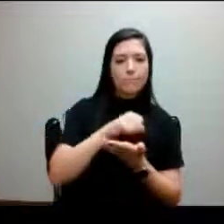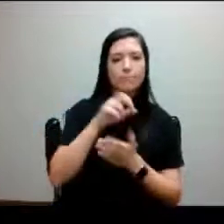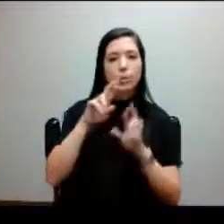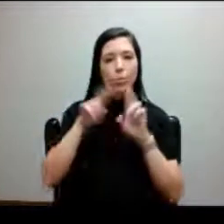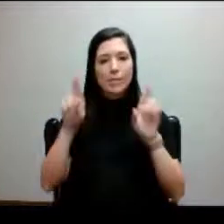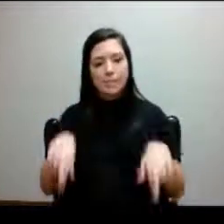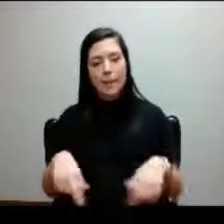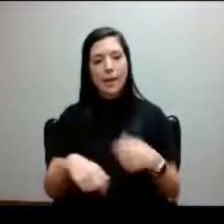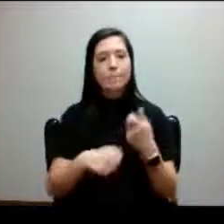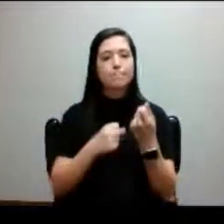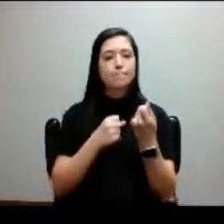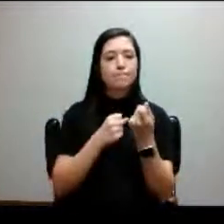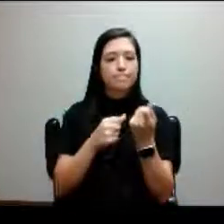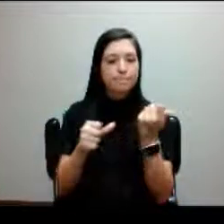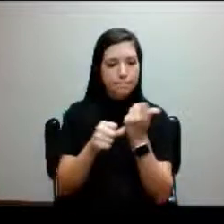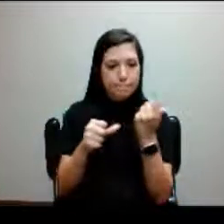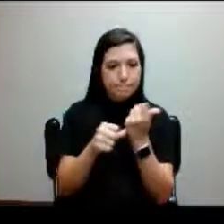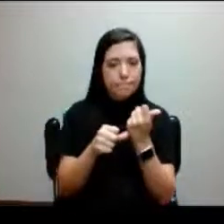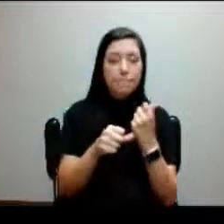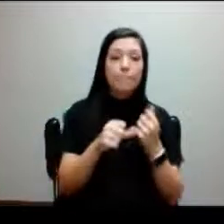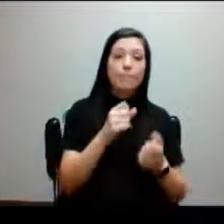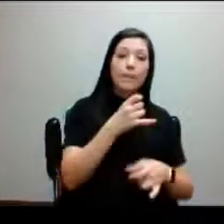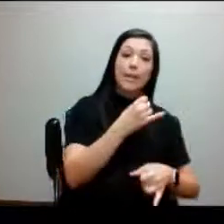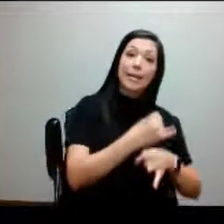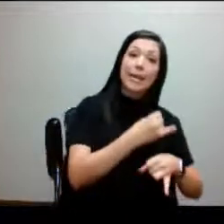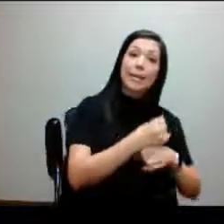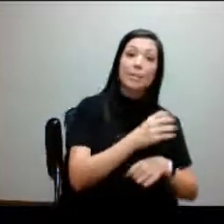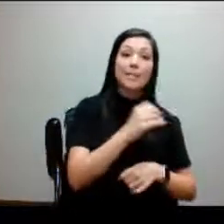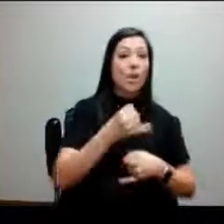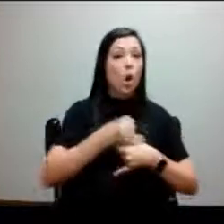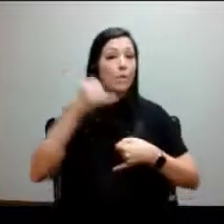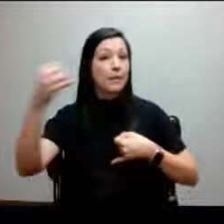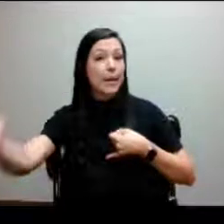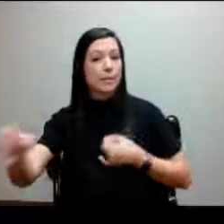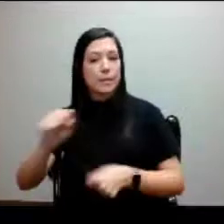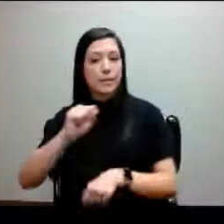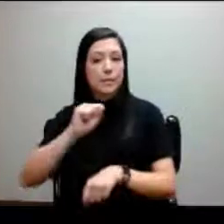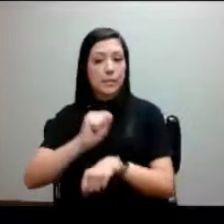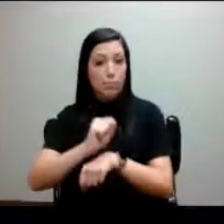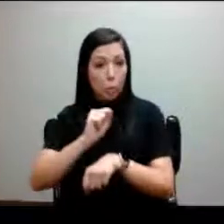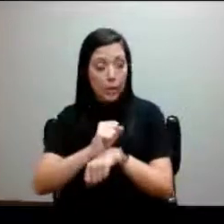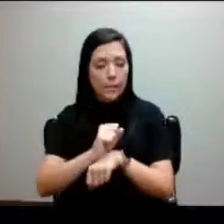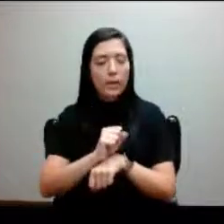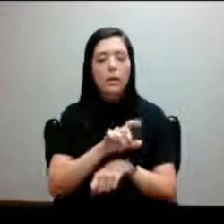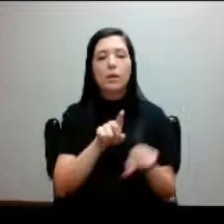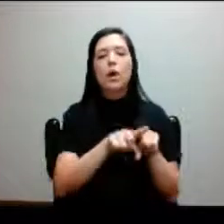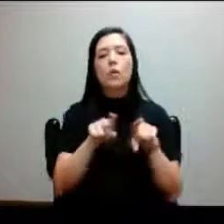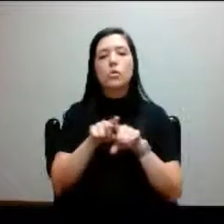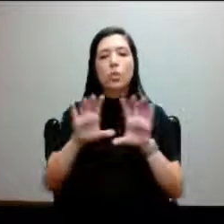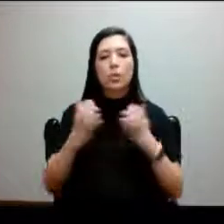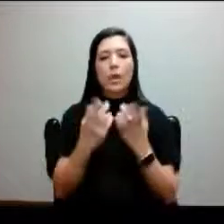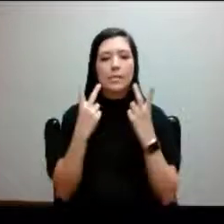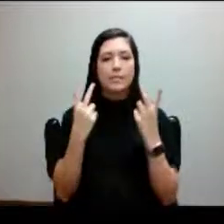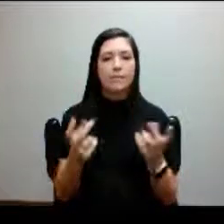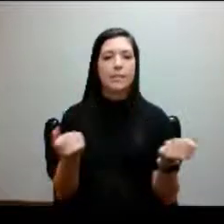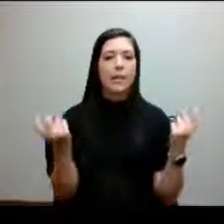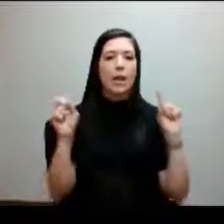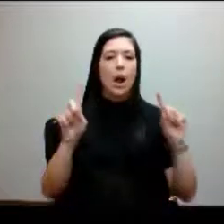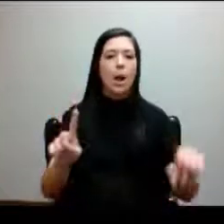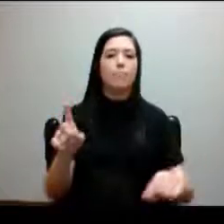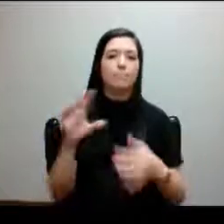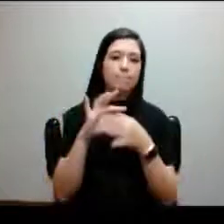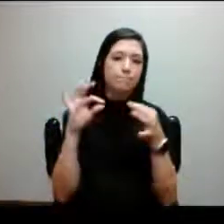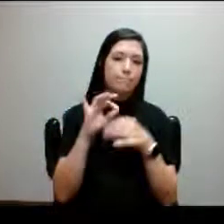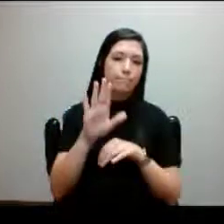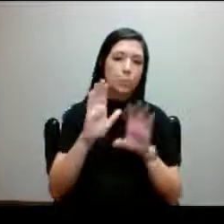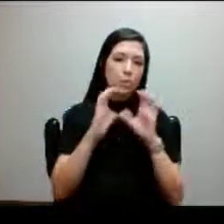gaining on and off campus employment, and again, class visits. They are available to come speak to classes. Career